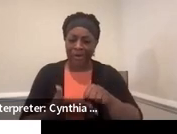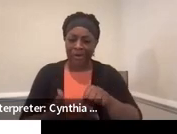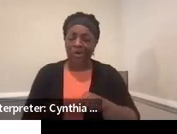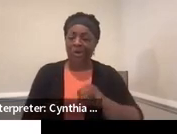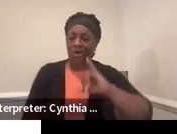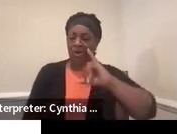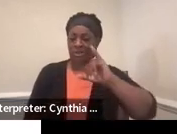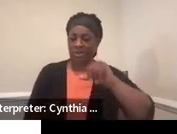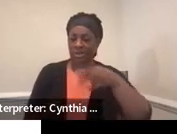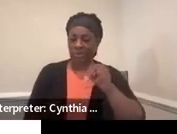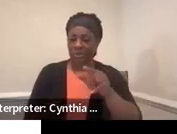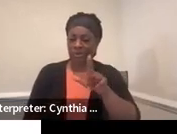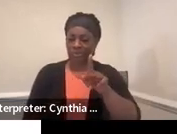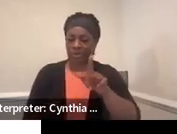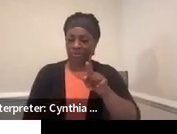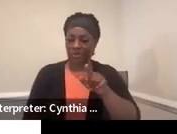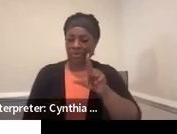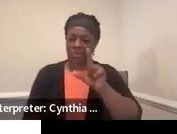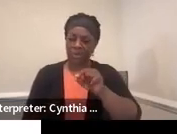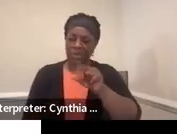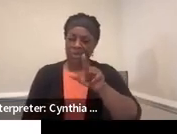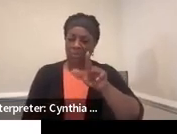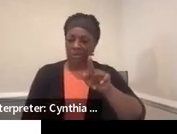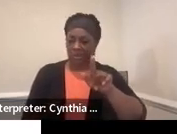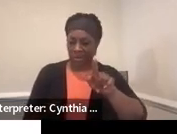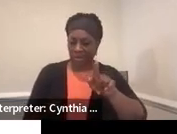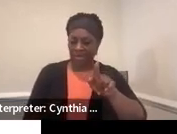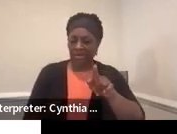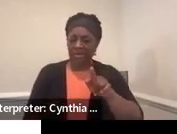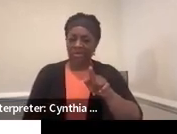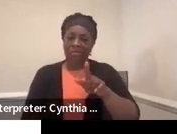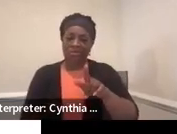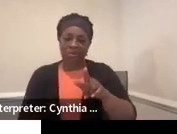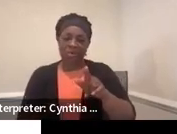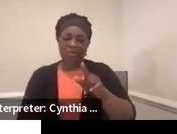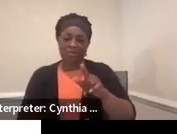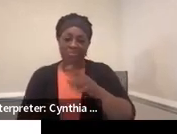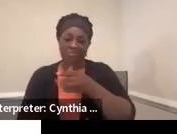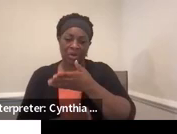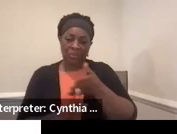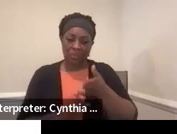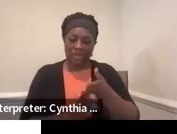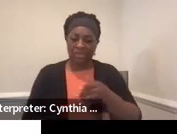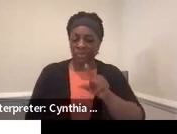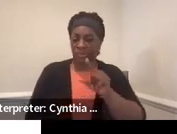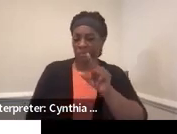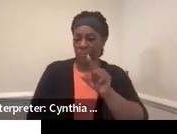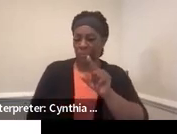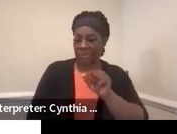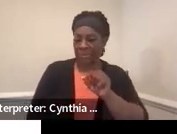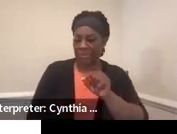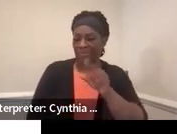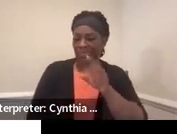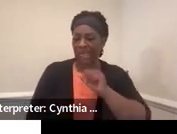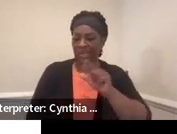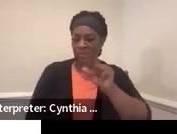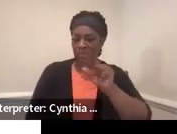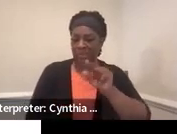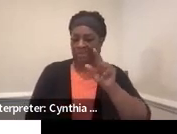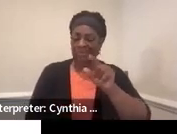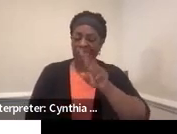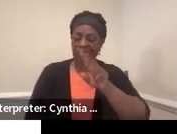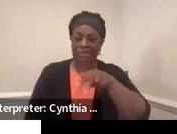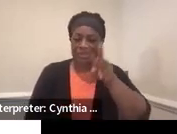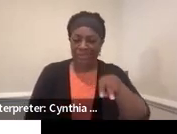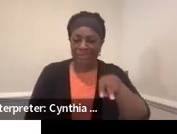that extended eligibility to FAPE until age 22. So MUSER has not been updated yet. So it's not